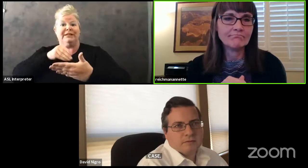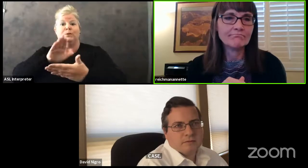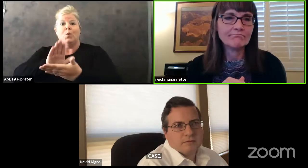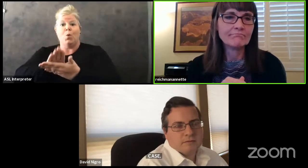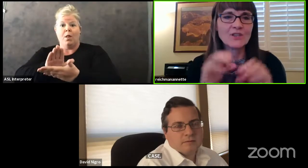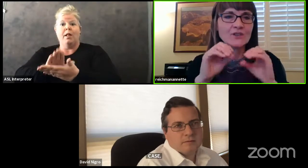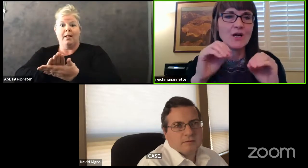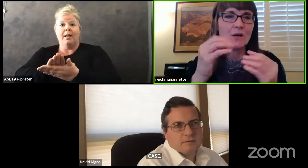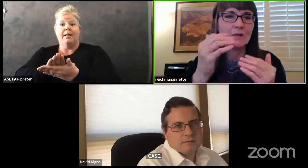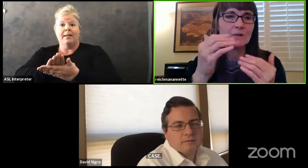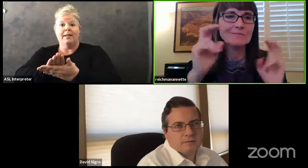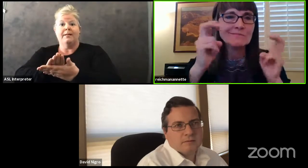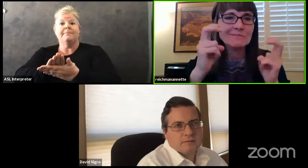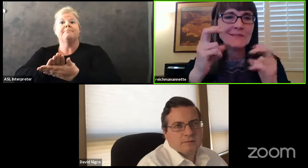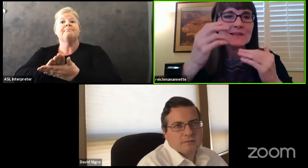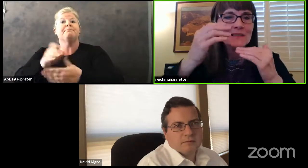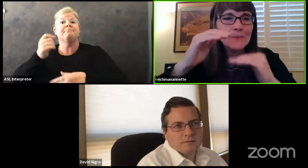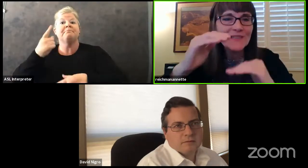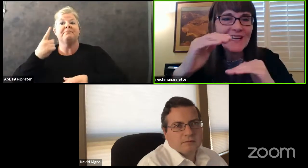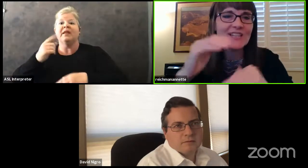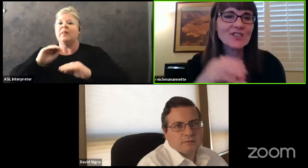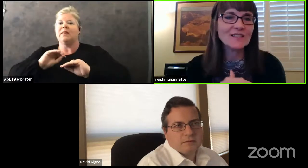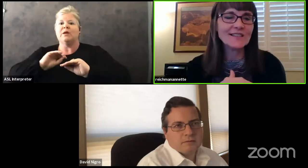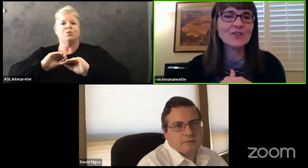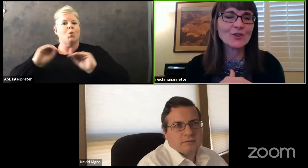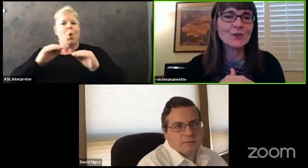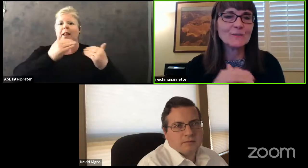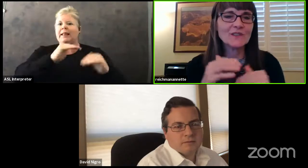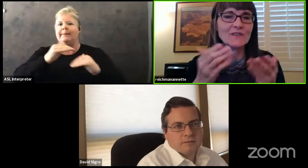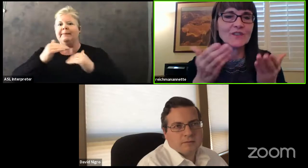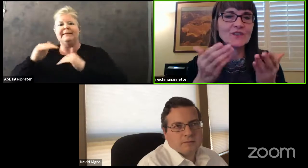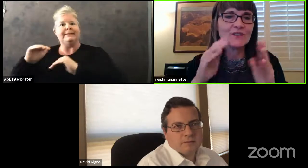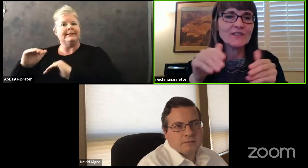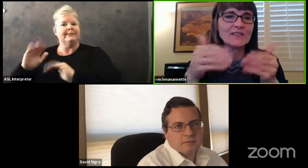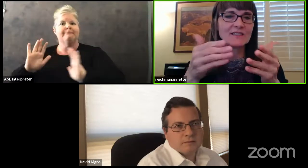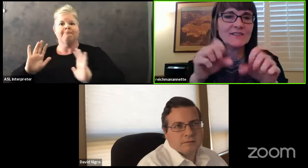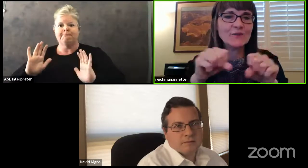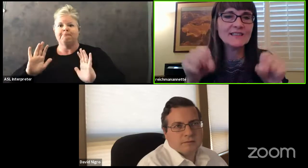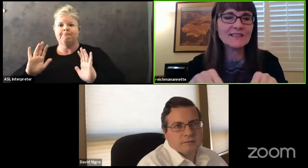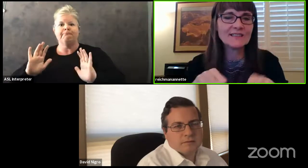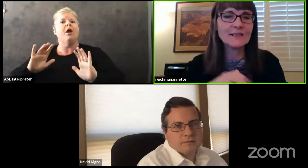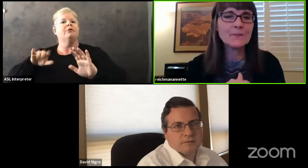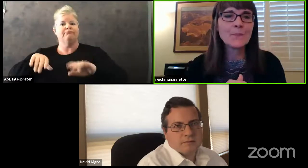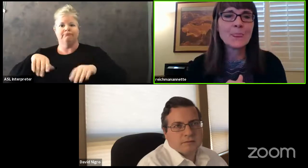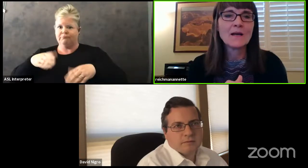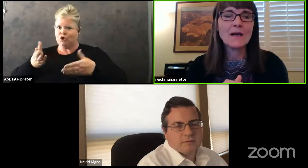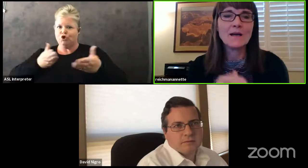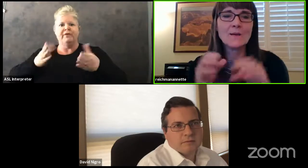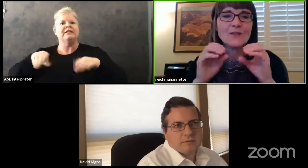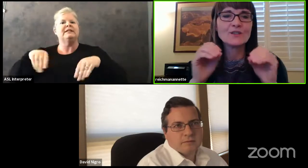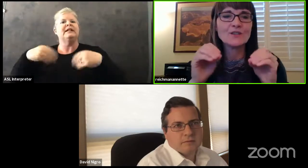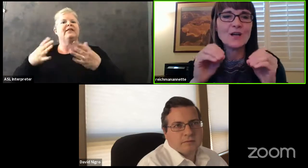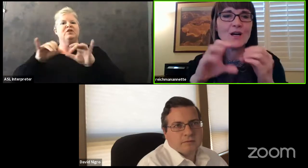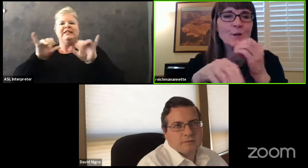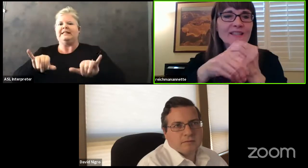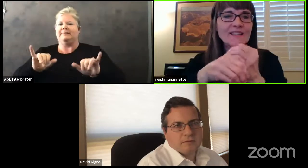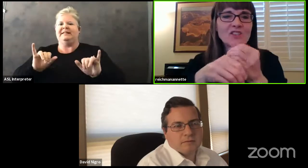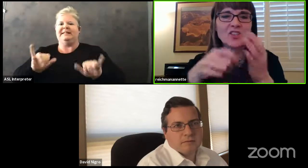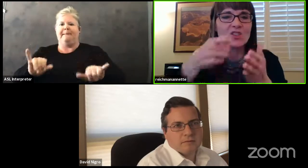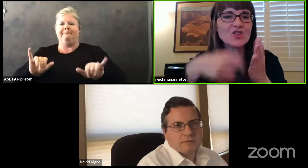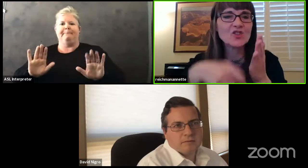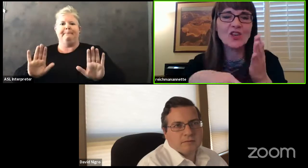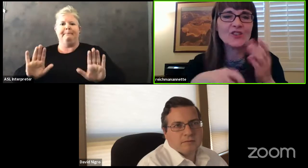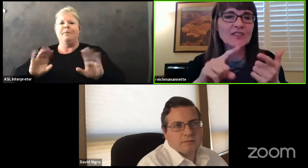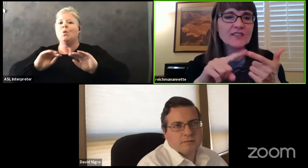there's no limitation in terms of the service delivery system. There's no